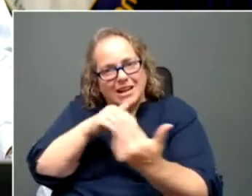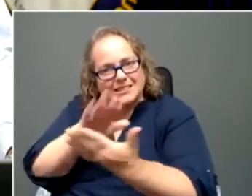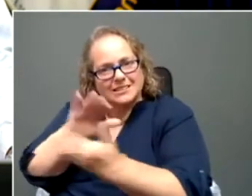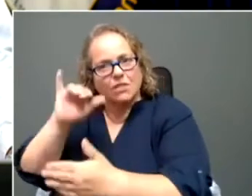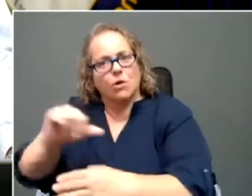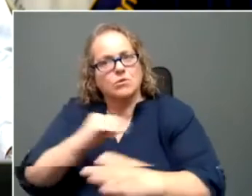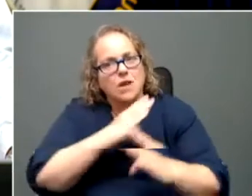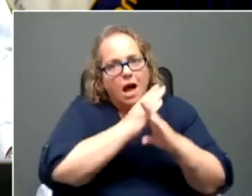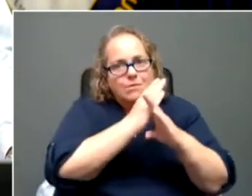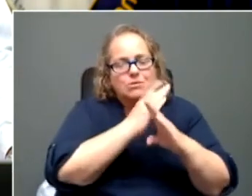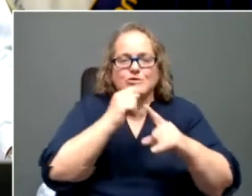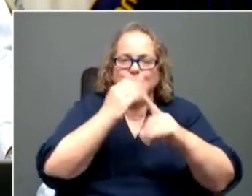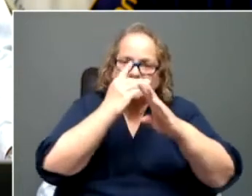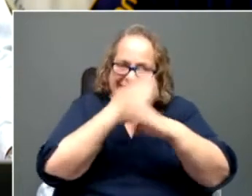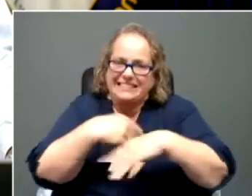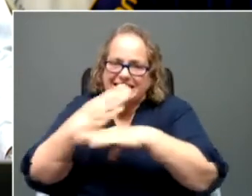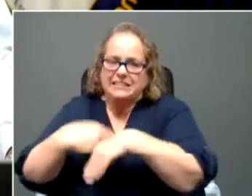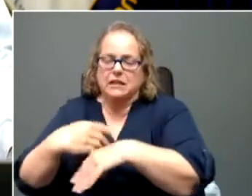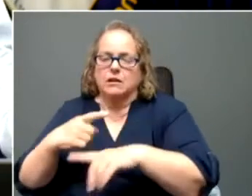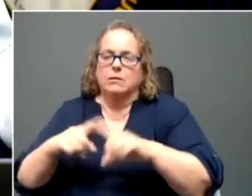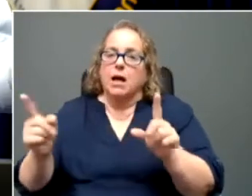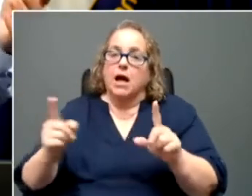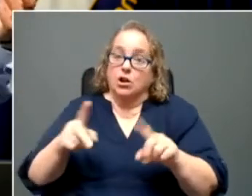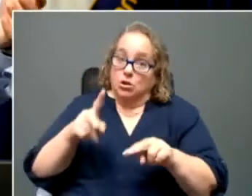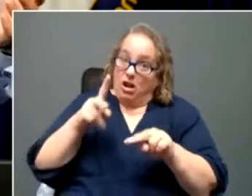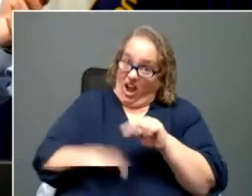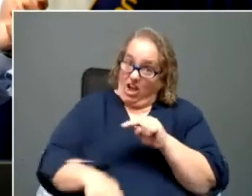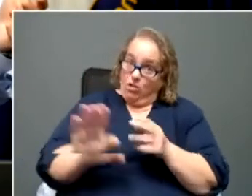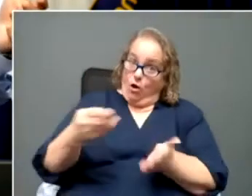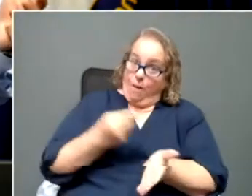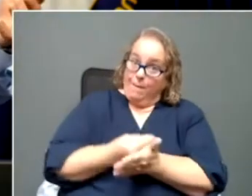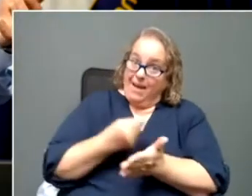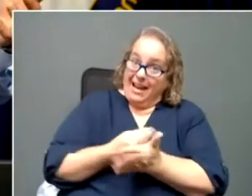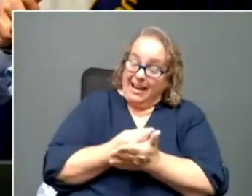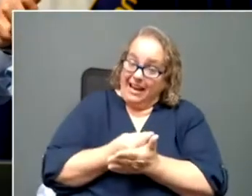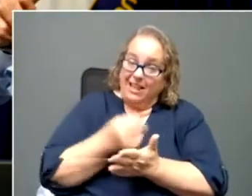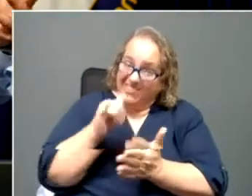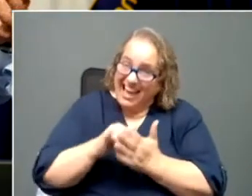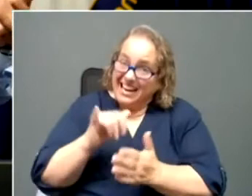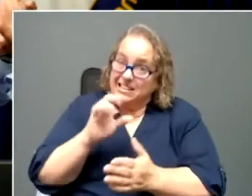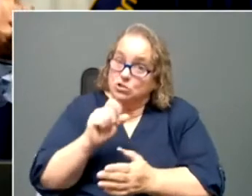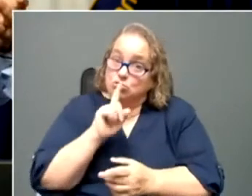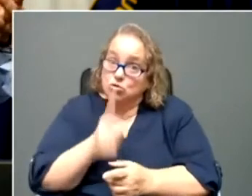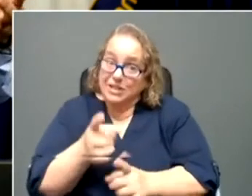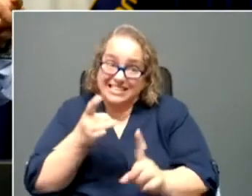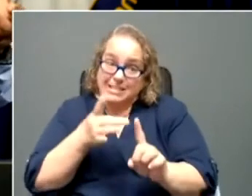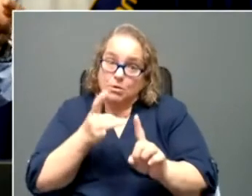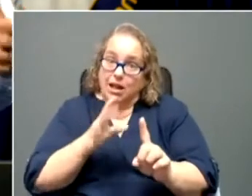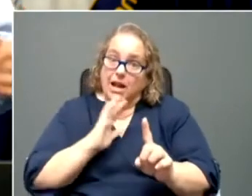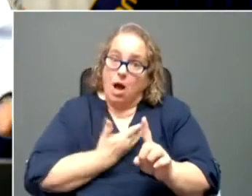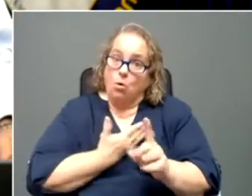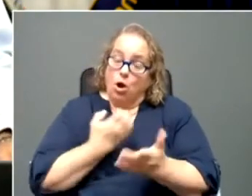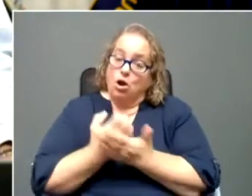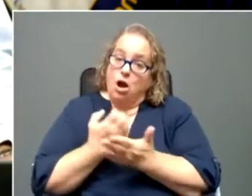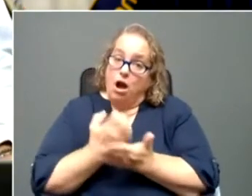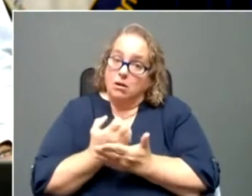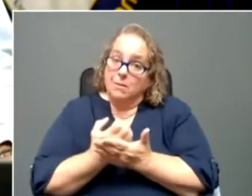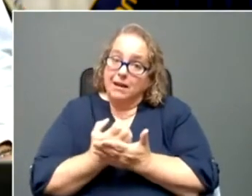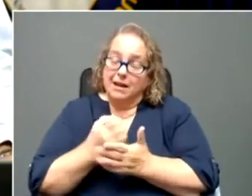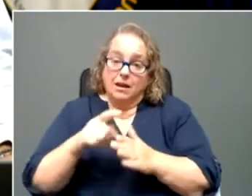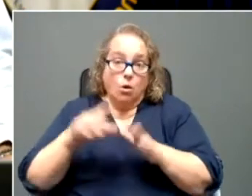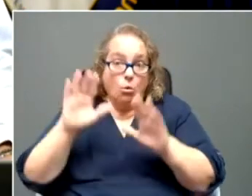cut this, these payments that are not only stimulating our economy and in such an incredible way,